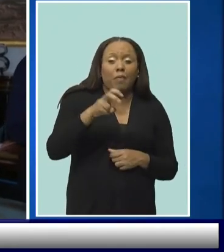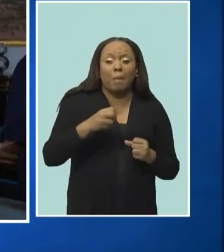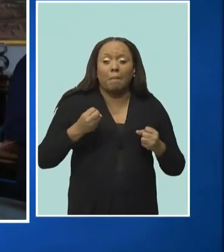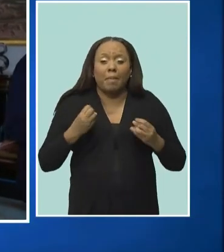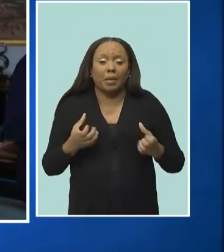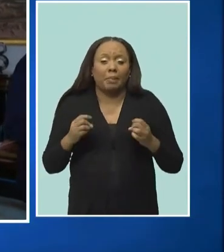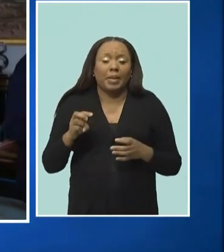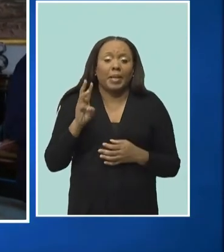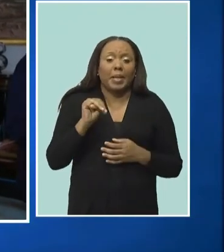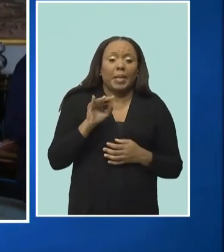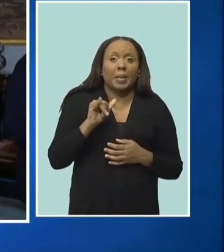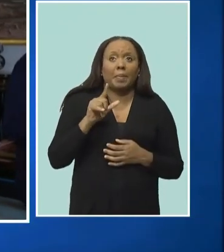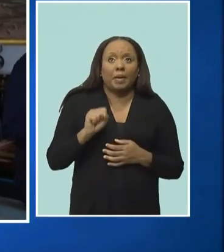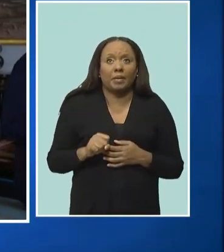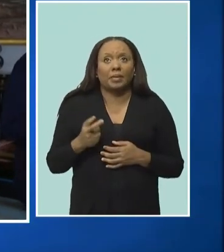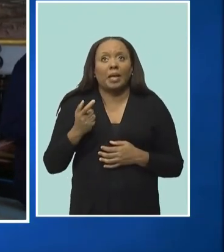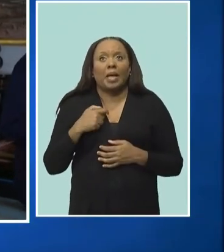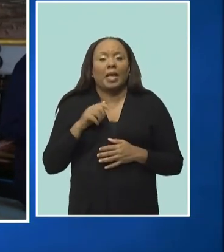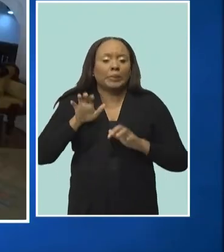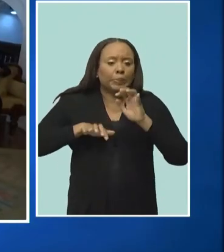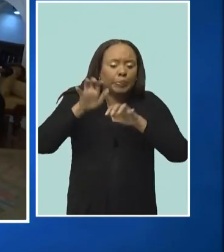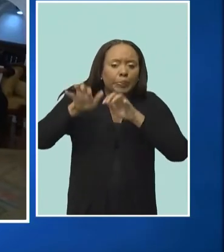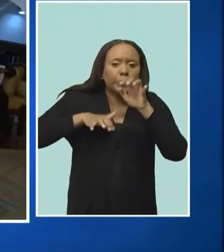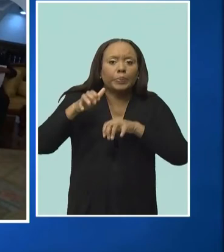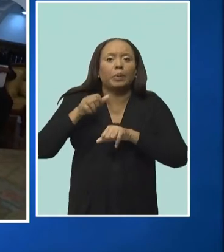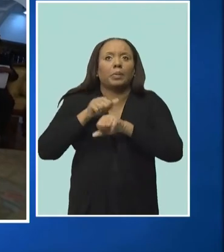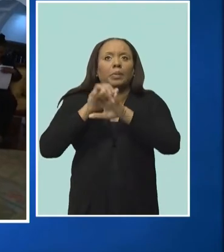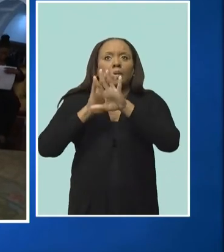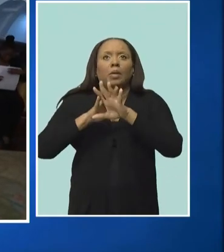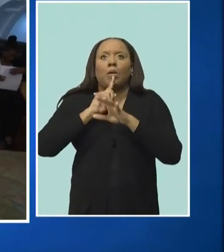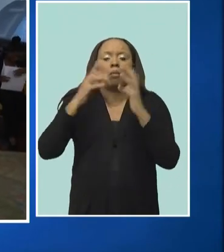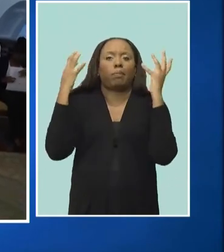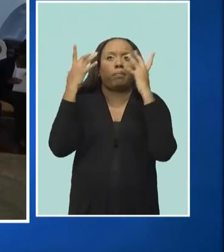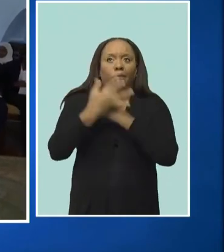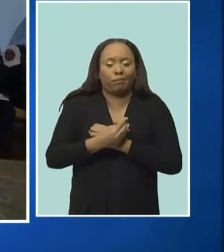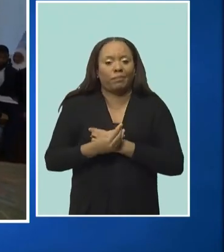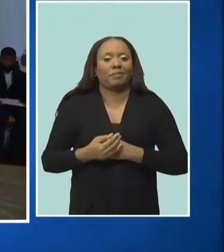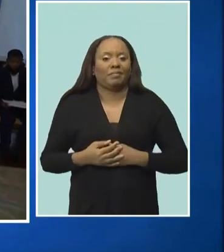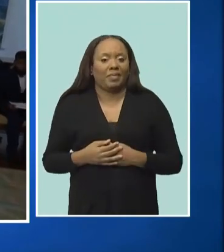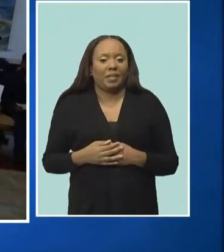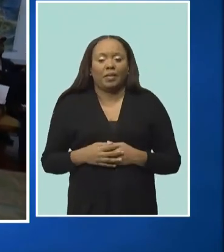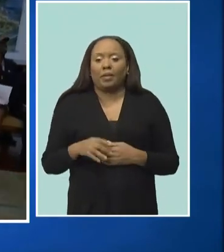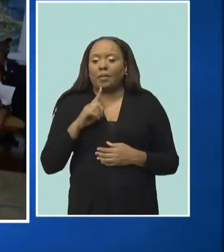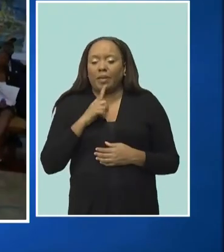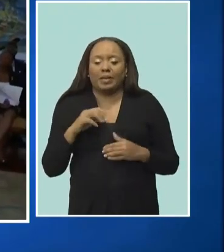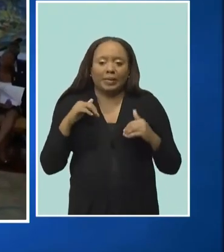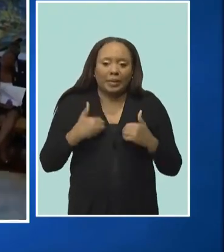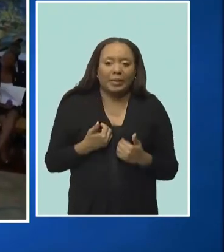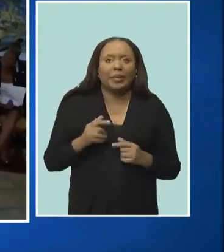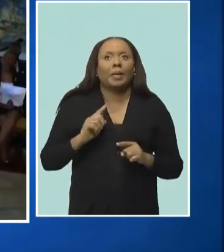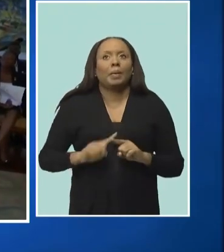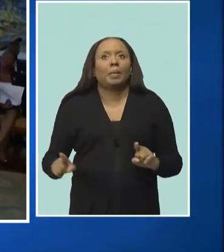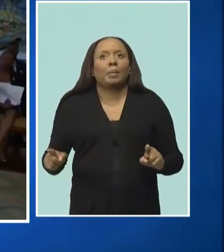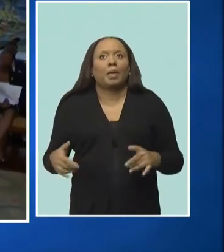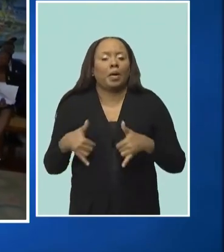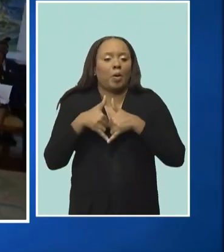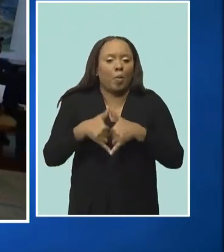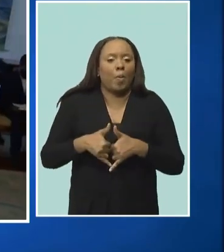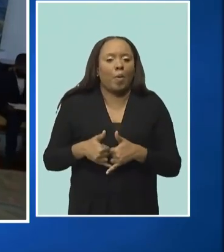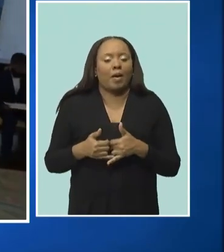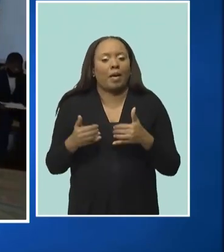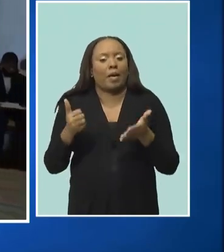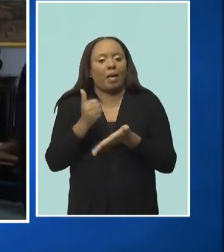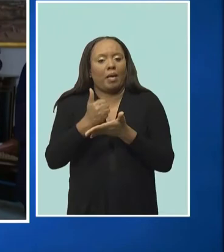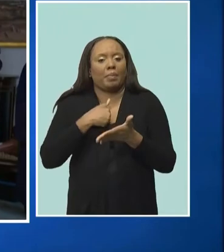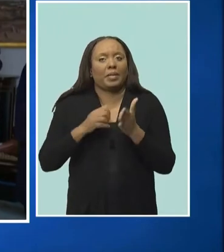experience was summiting Turtle Mountain because the landscape was absolutely beautiful. It was next to me to give back. See, the award gave to me, the award developed me. And all I intend